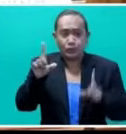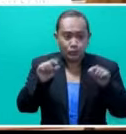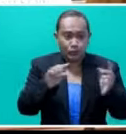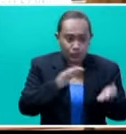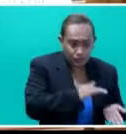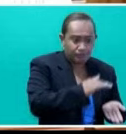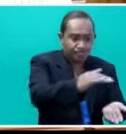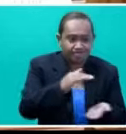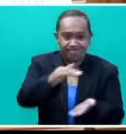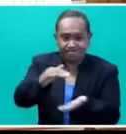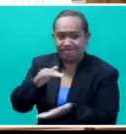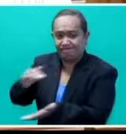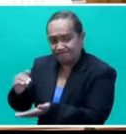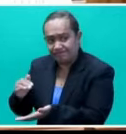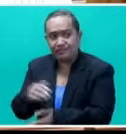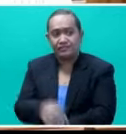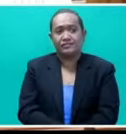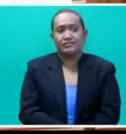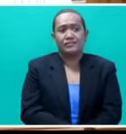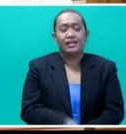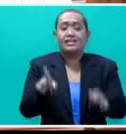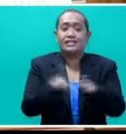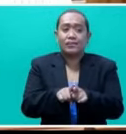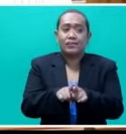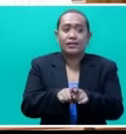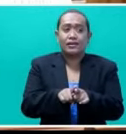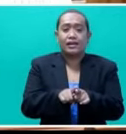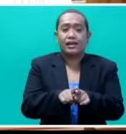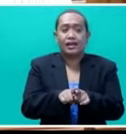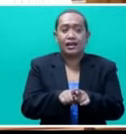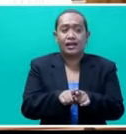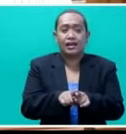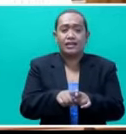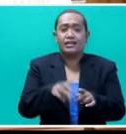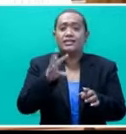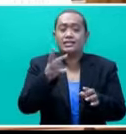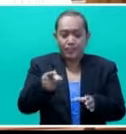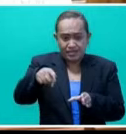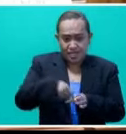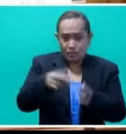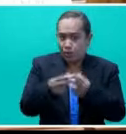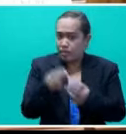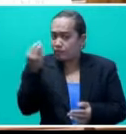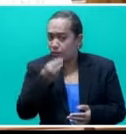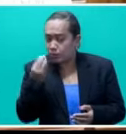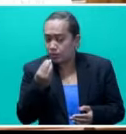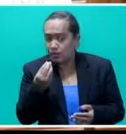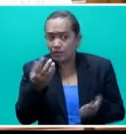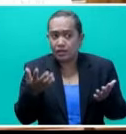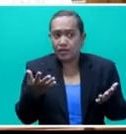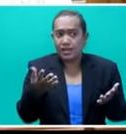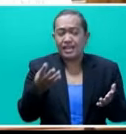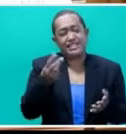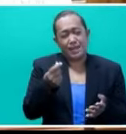noticed that when we did food distribution, if some of these items are in the packages, the men do not like